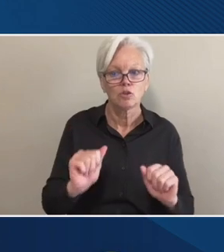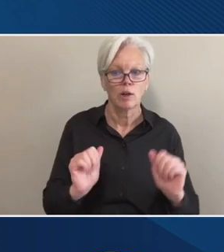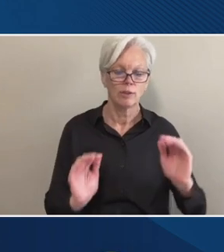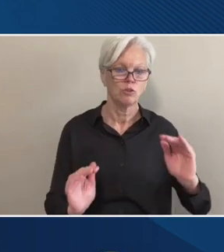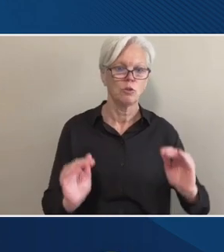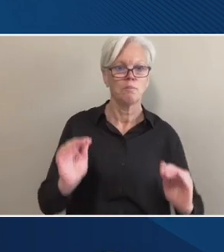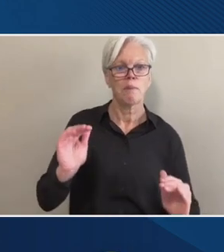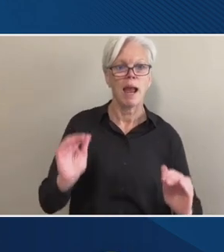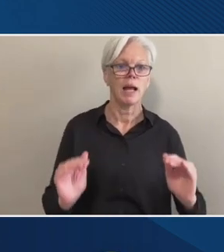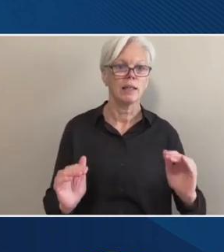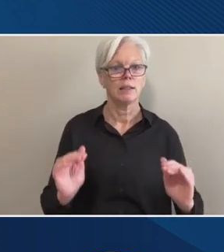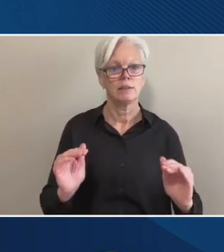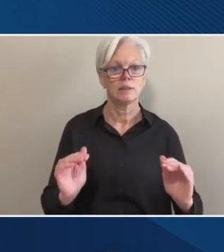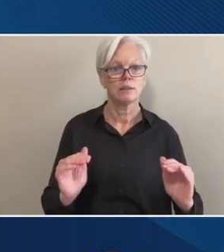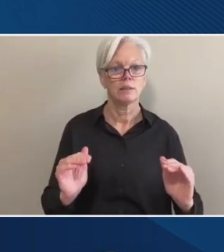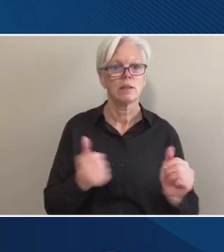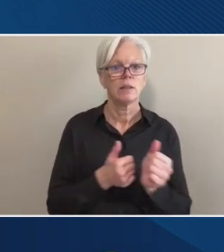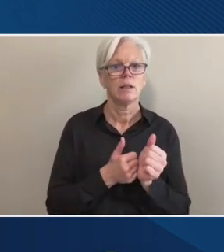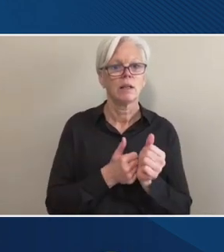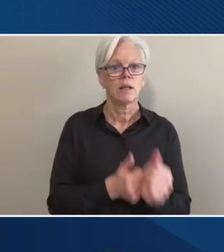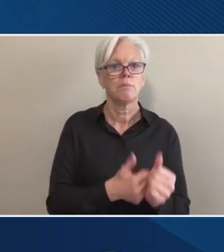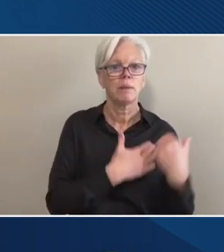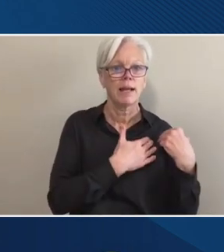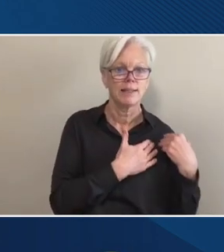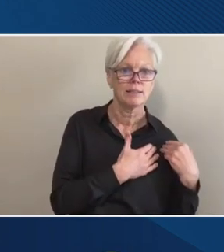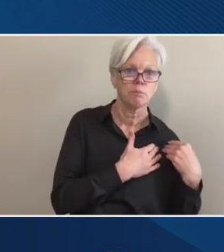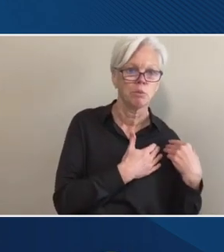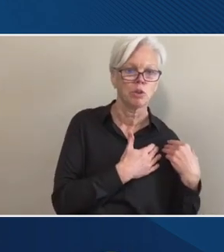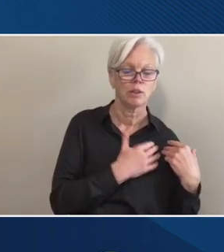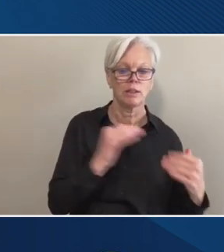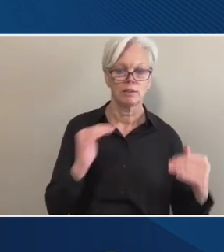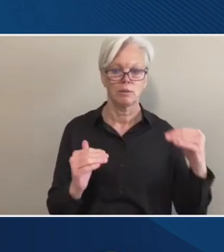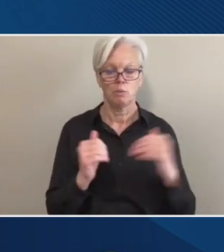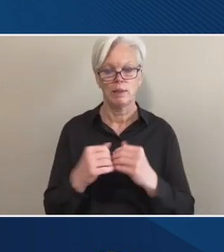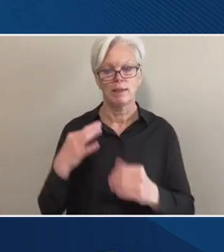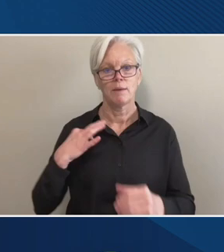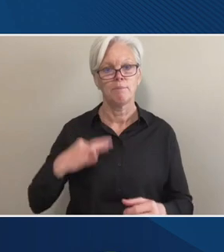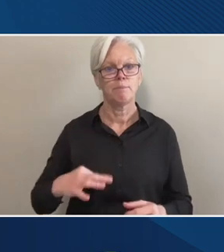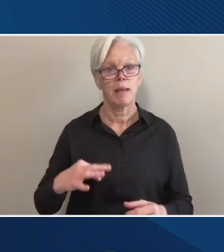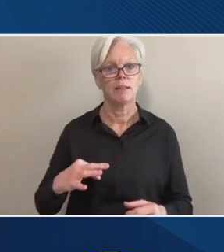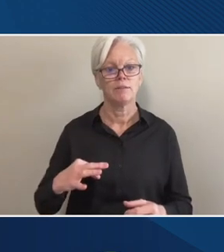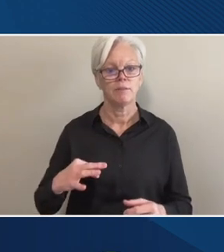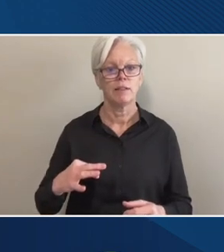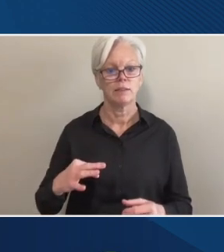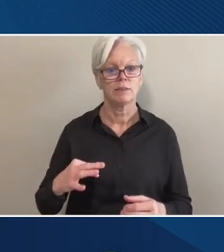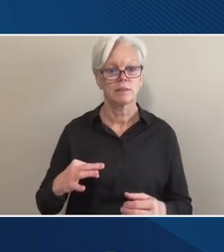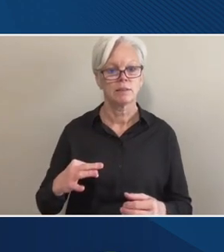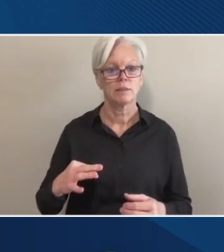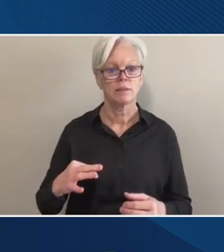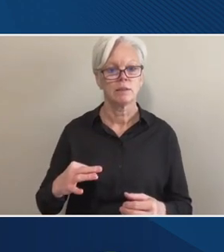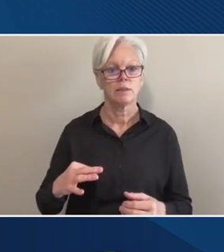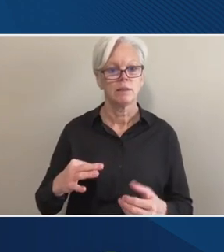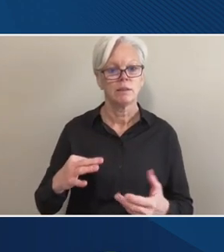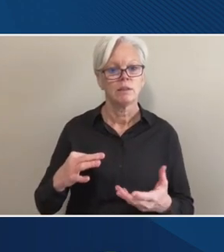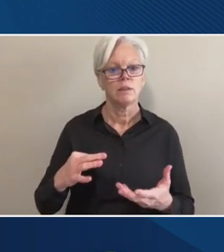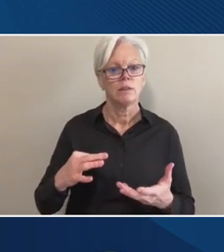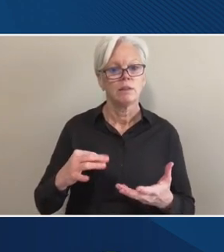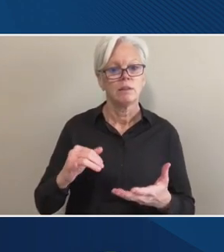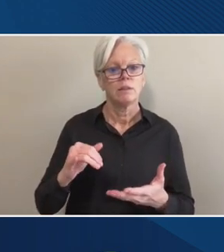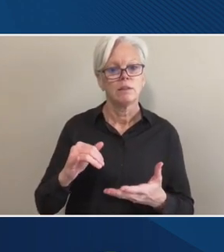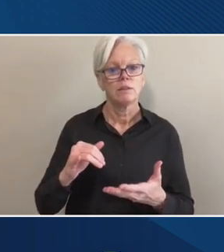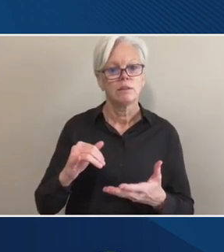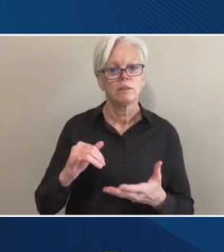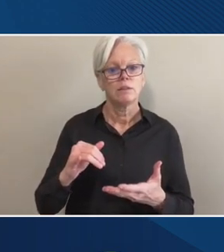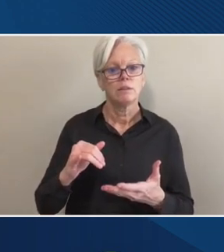compliance burdens against the benefits that would ensue as a result of imposing additional compliance. In